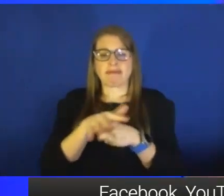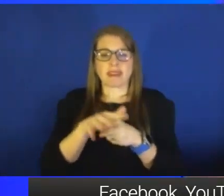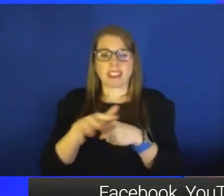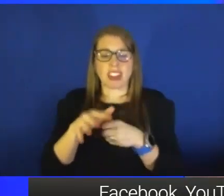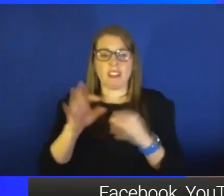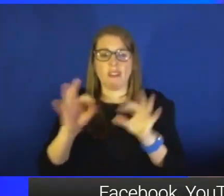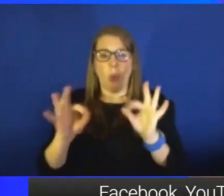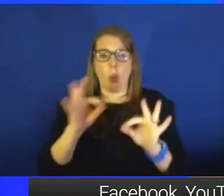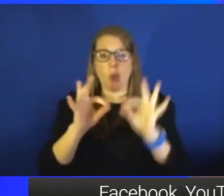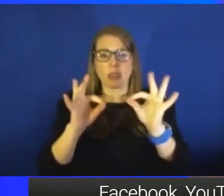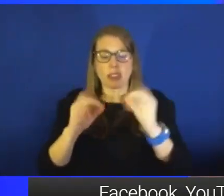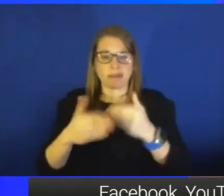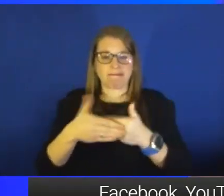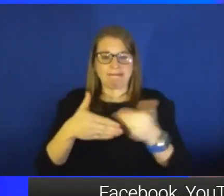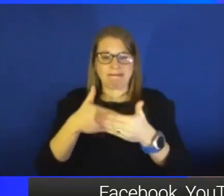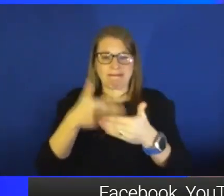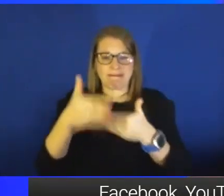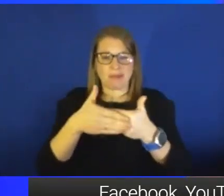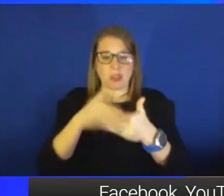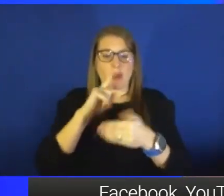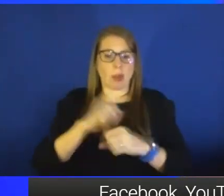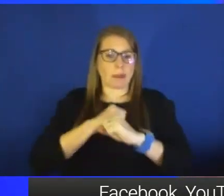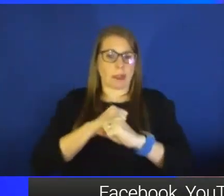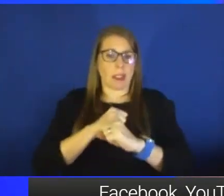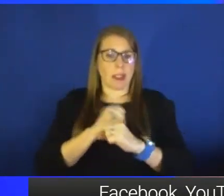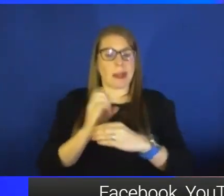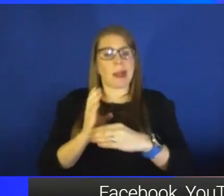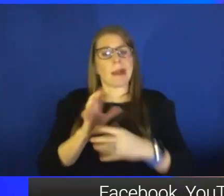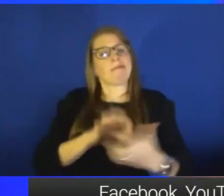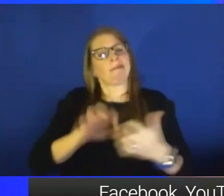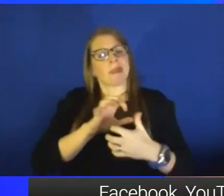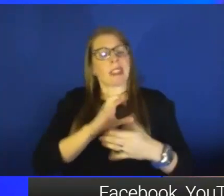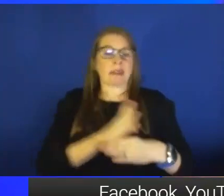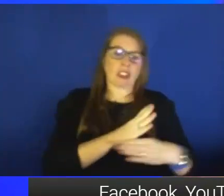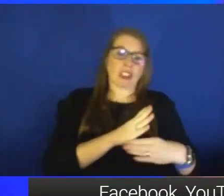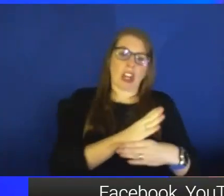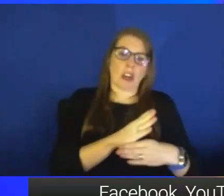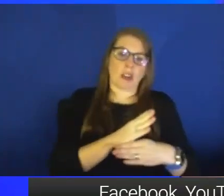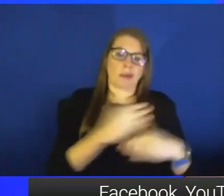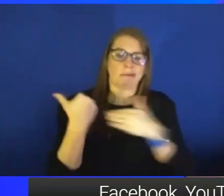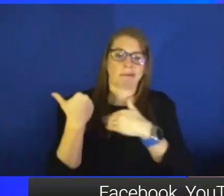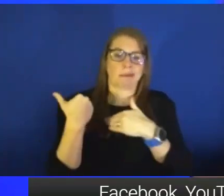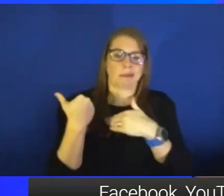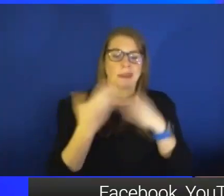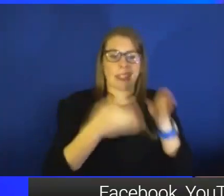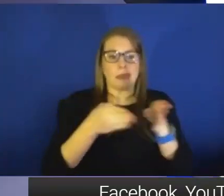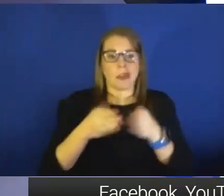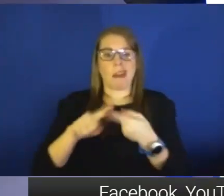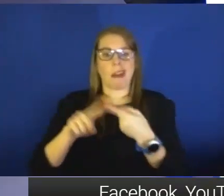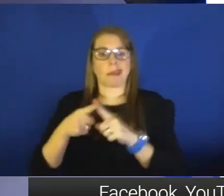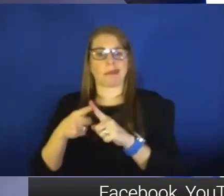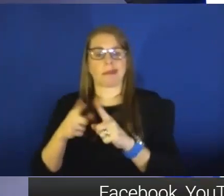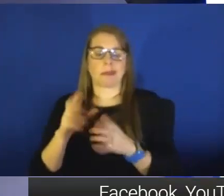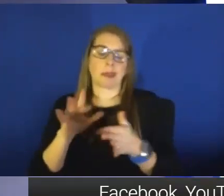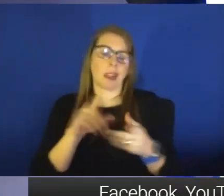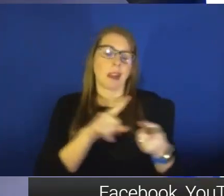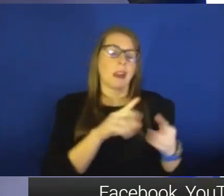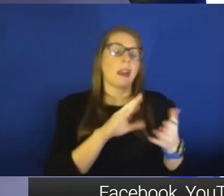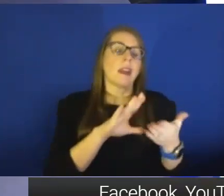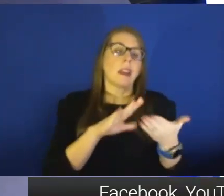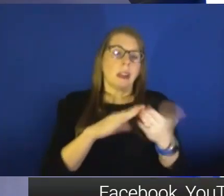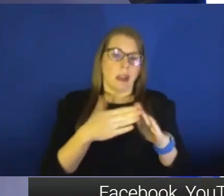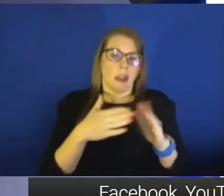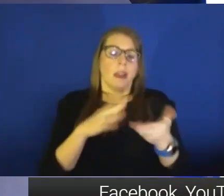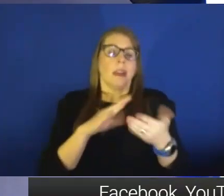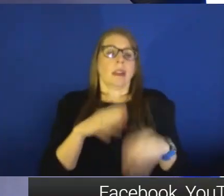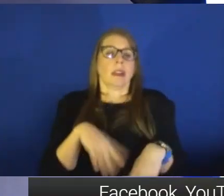protection. And so it's a mix of shared responsibilities between individuals and communities. Dr. Schmecki, now that is one of your graphs I